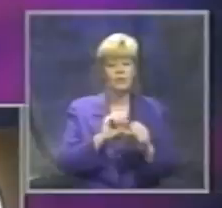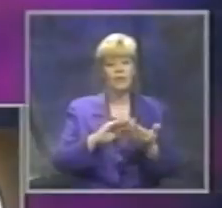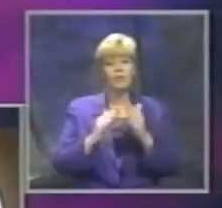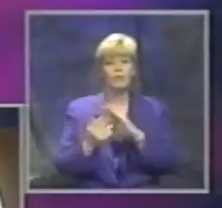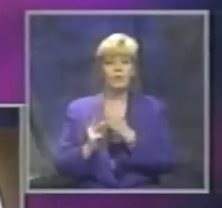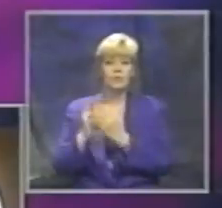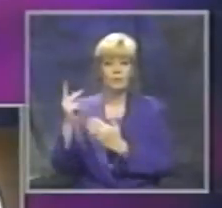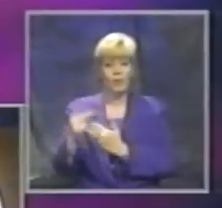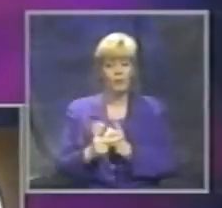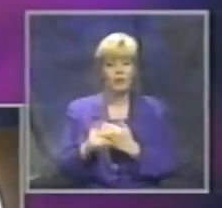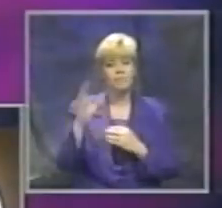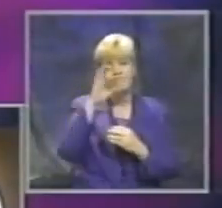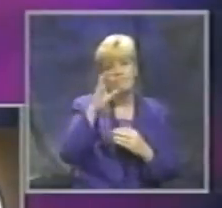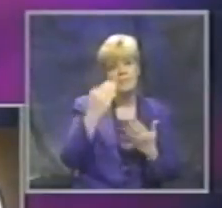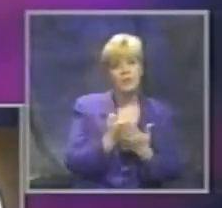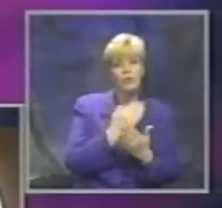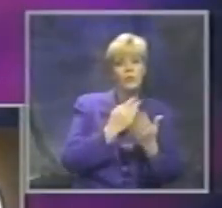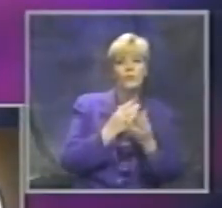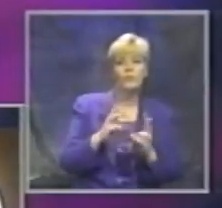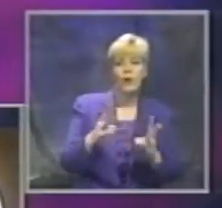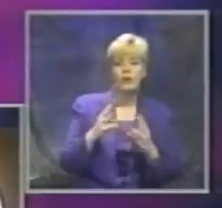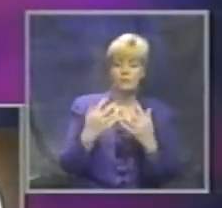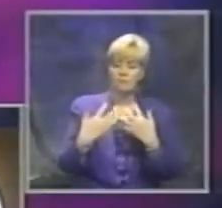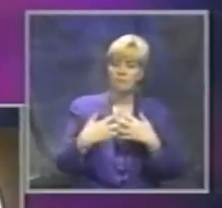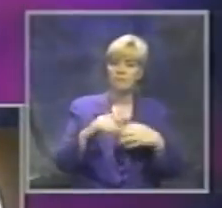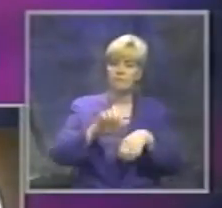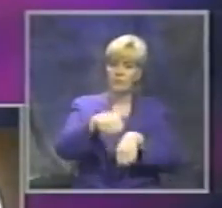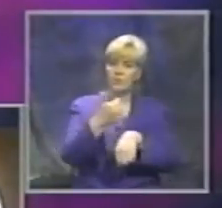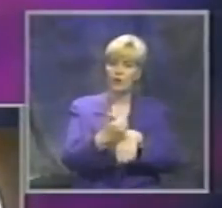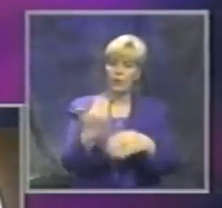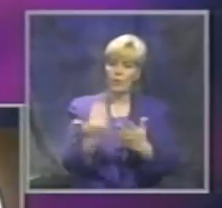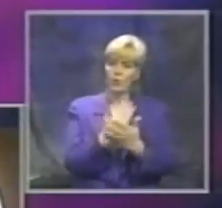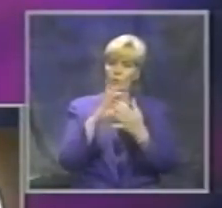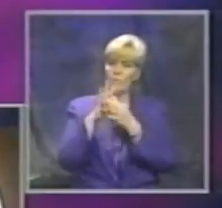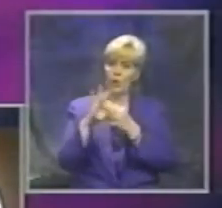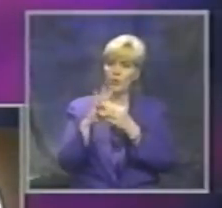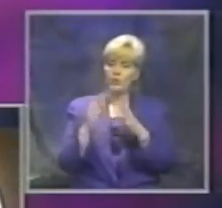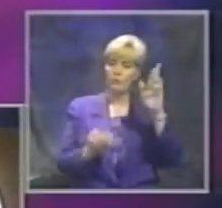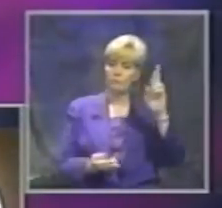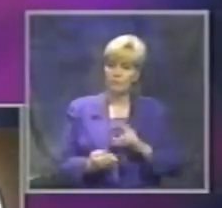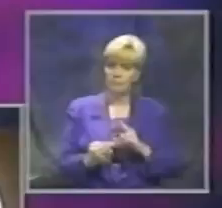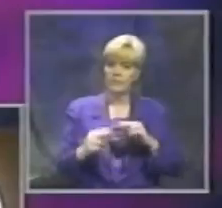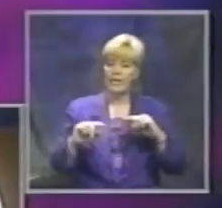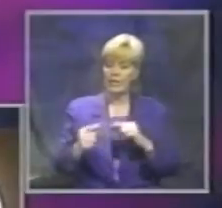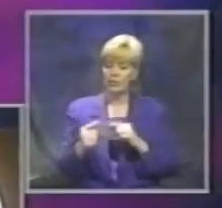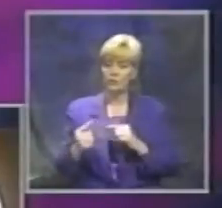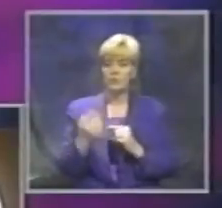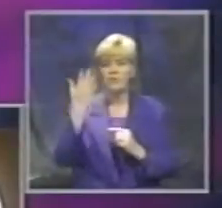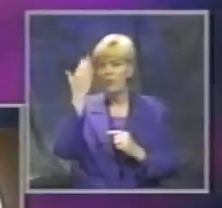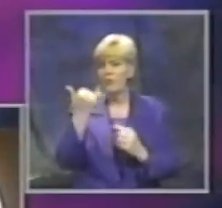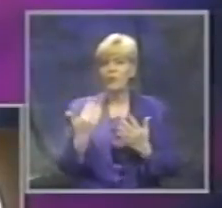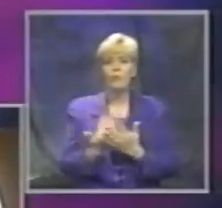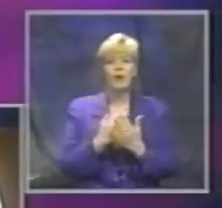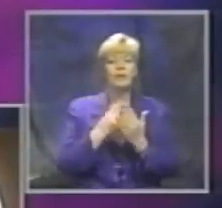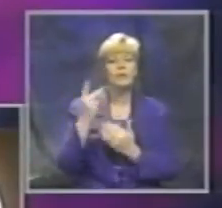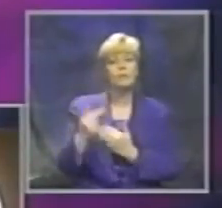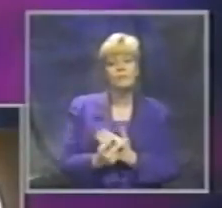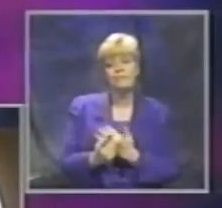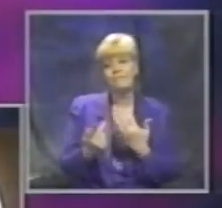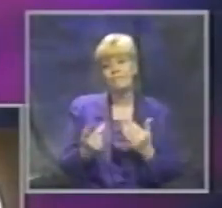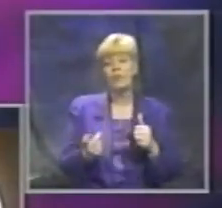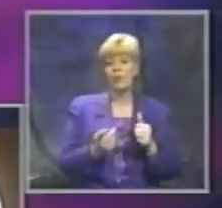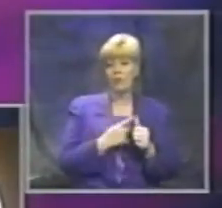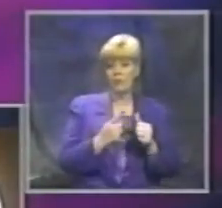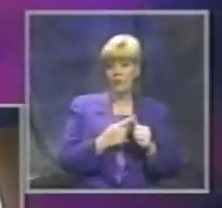Program, looking for new ways to form new partnerships to reduce injuries. Why a new program? For